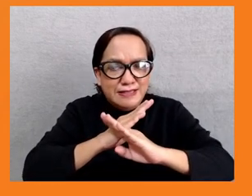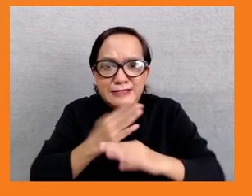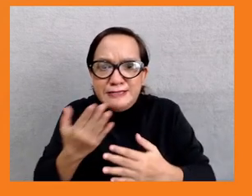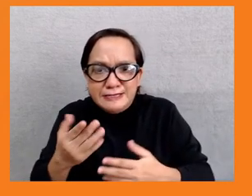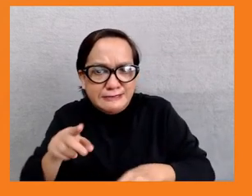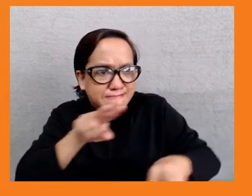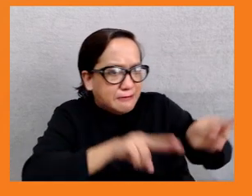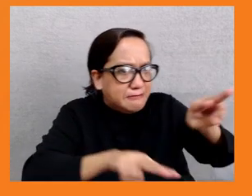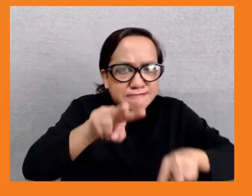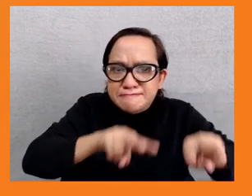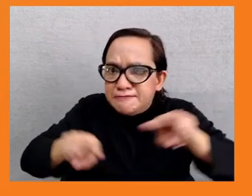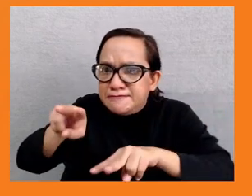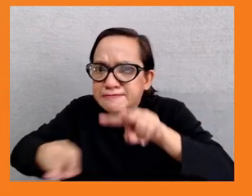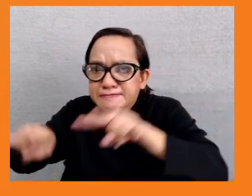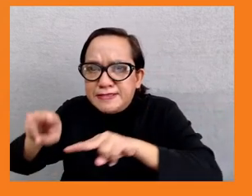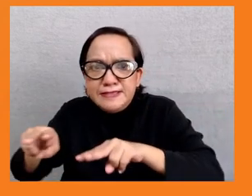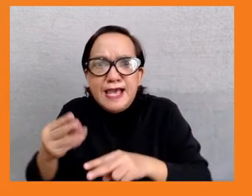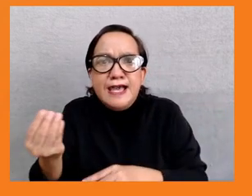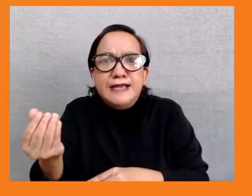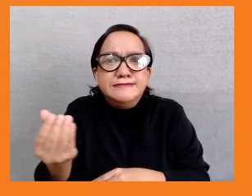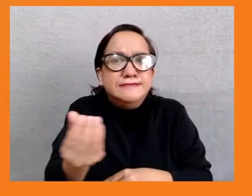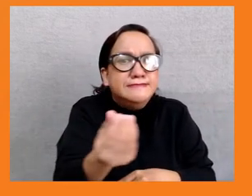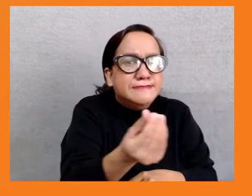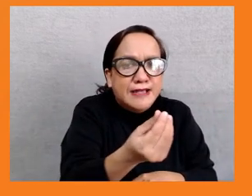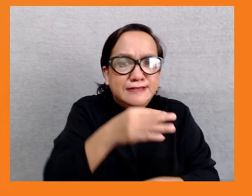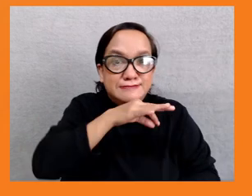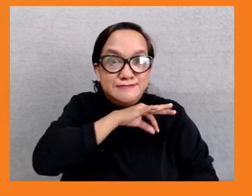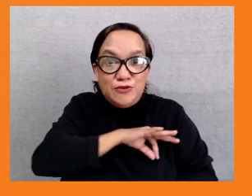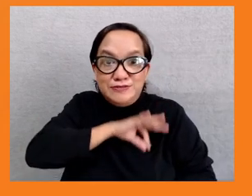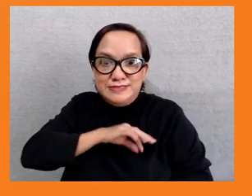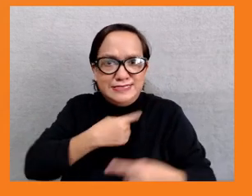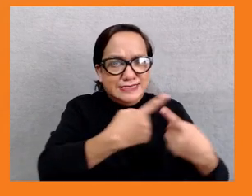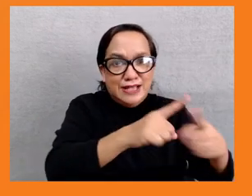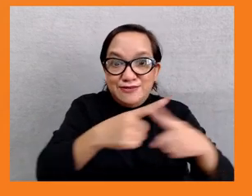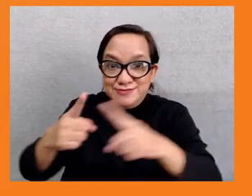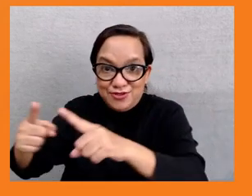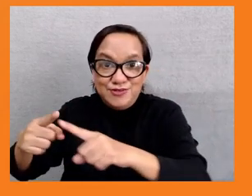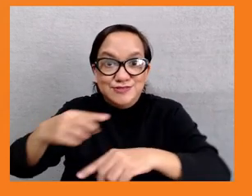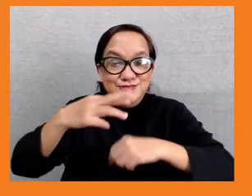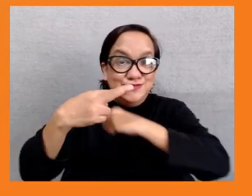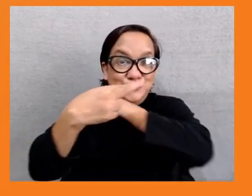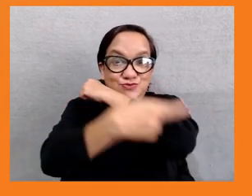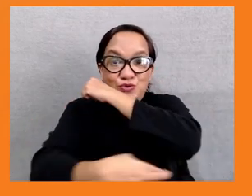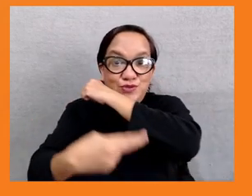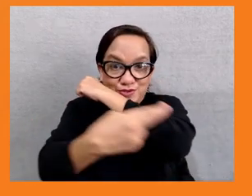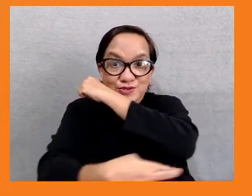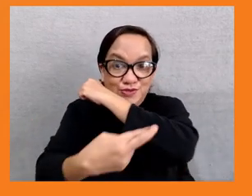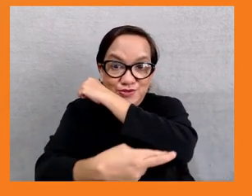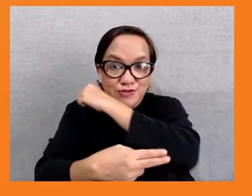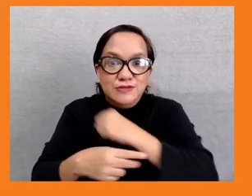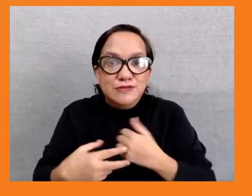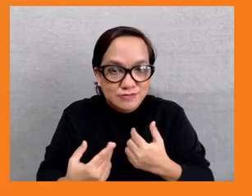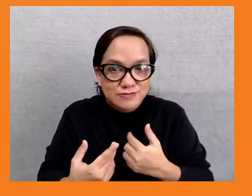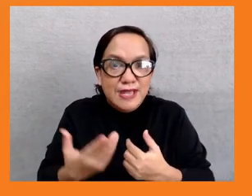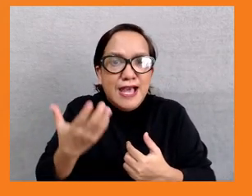programs across the region. And we should be releasing a report soon. We also have a number of number of technical